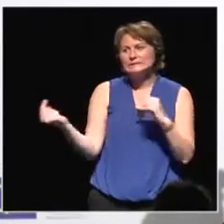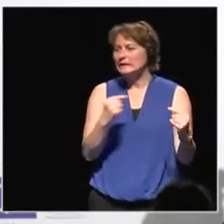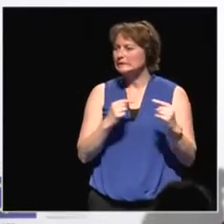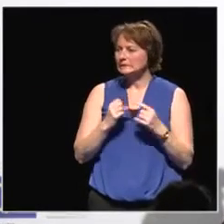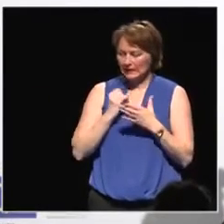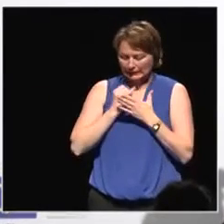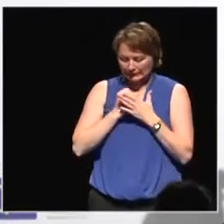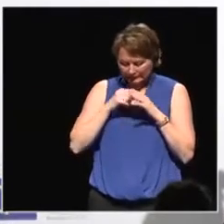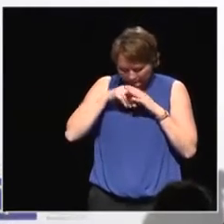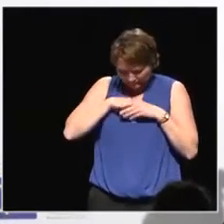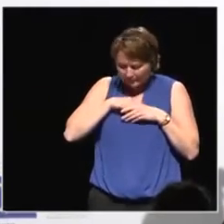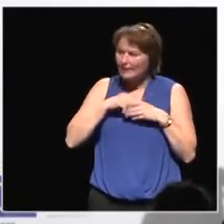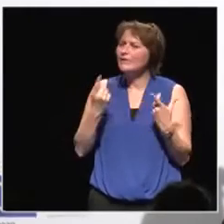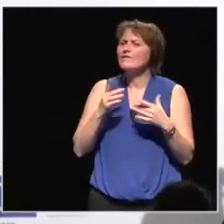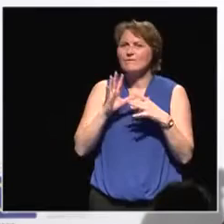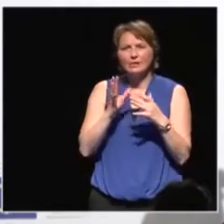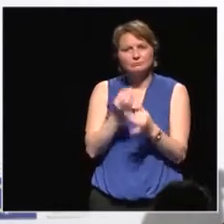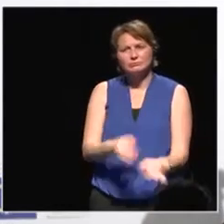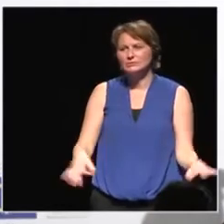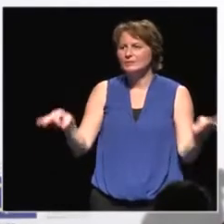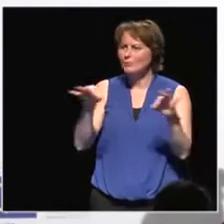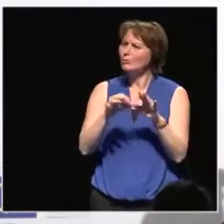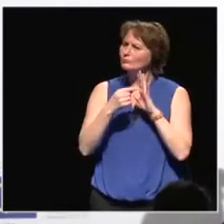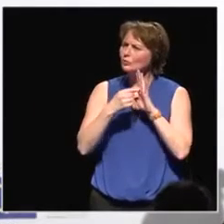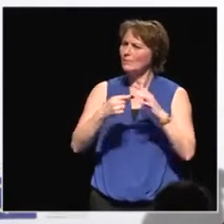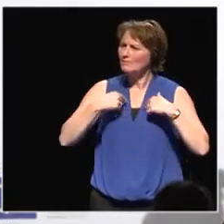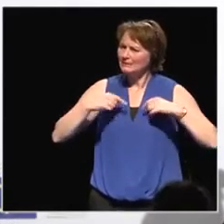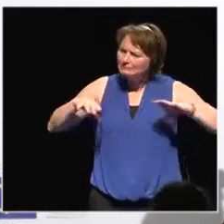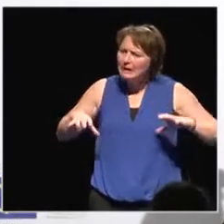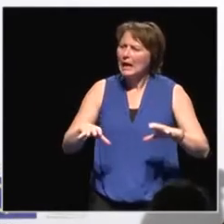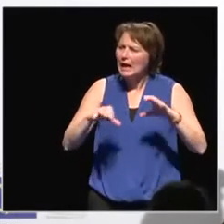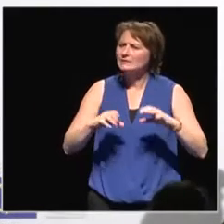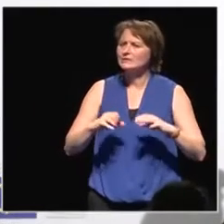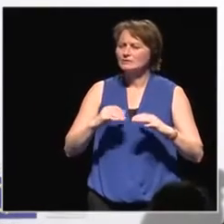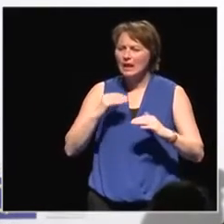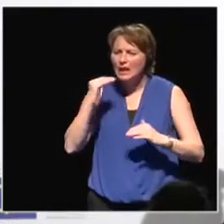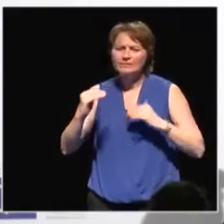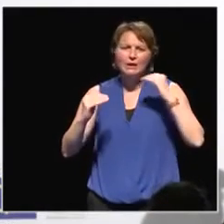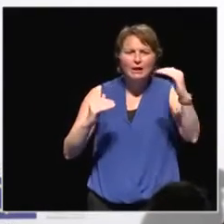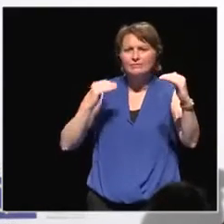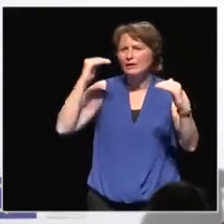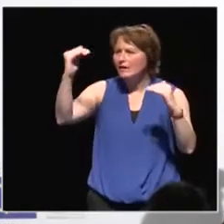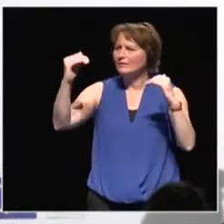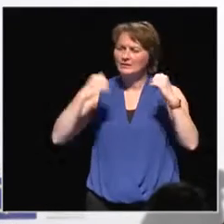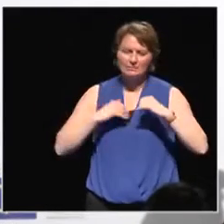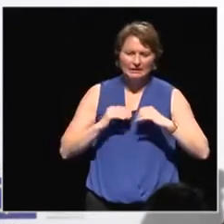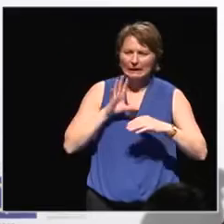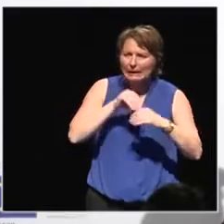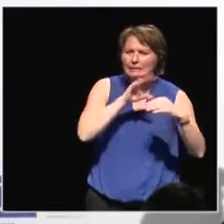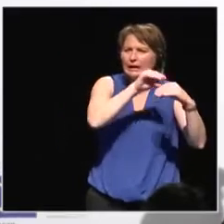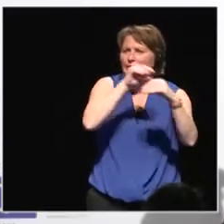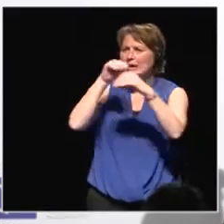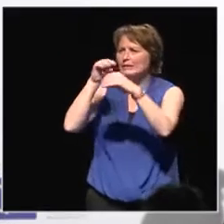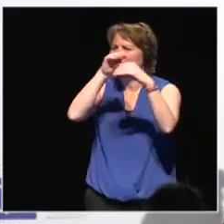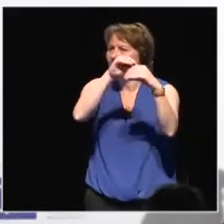because that really shows that you can really be active in every single level and they are not contradictory. And I think that the key